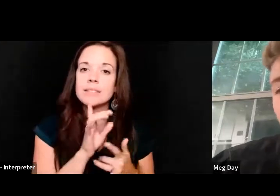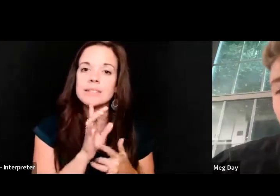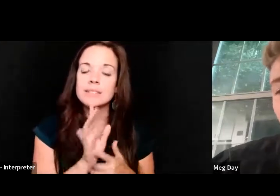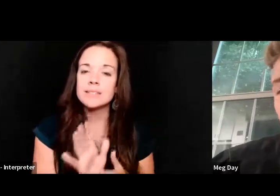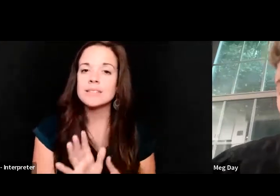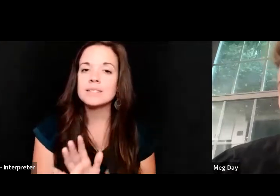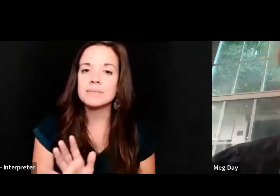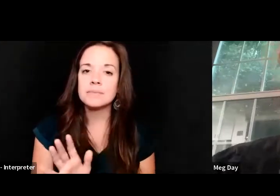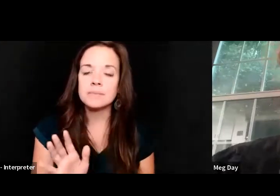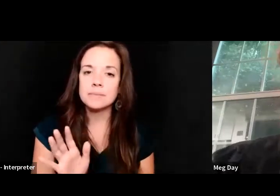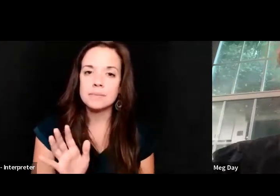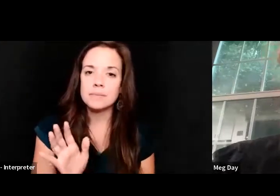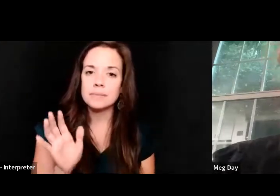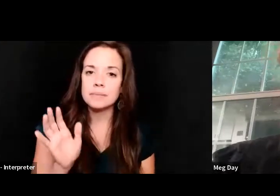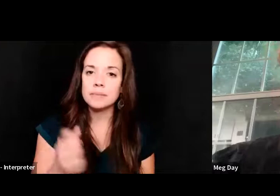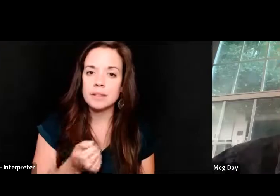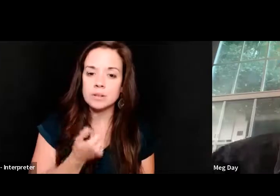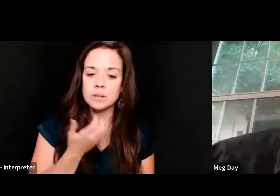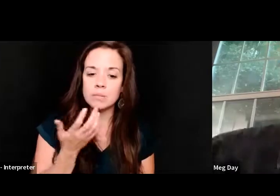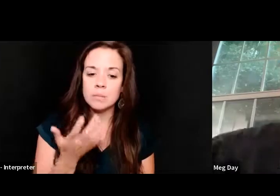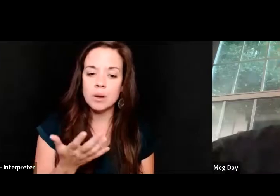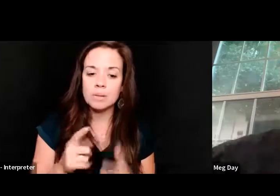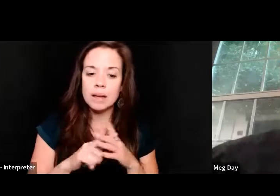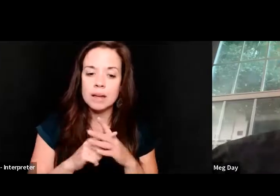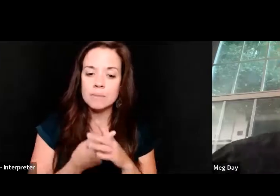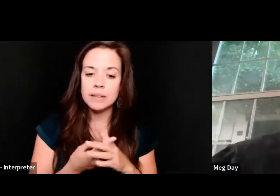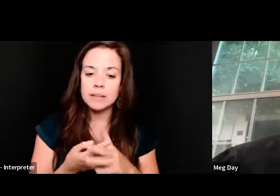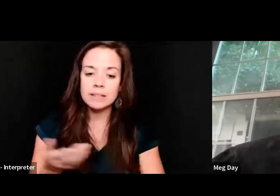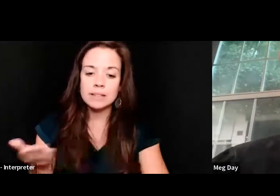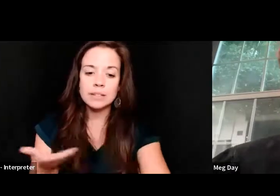So that poem begins here.